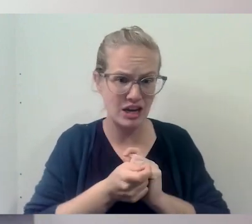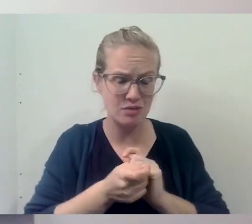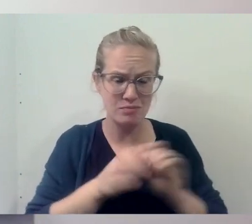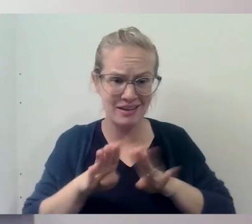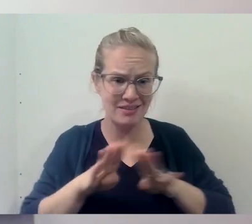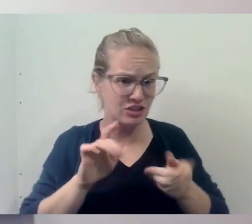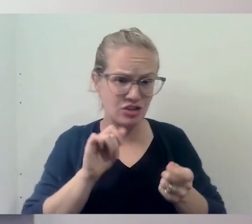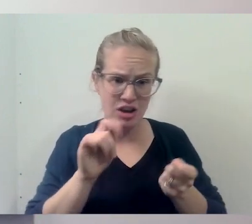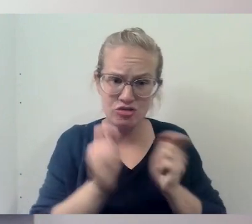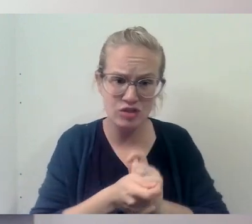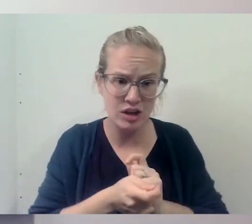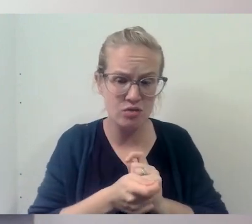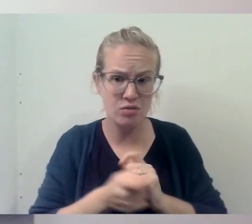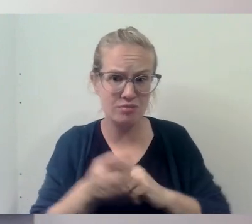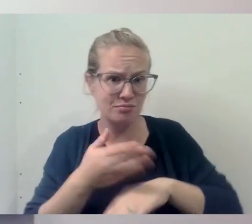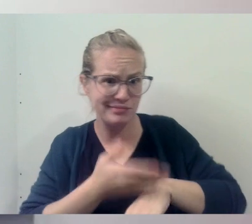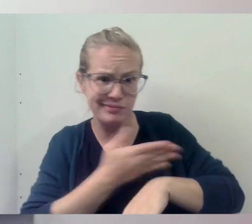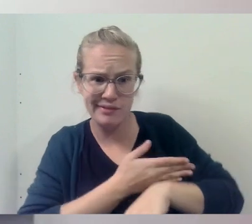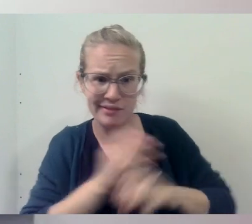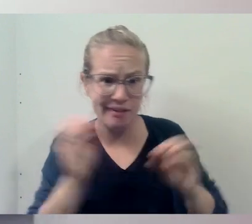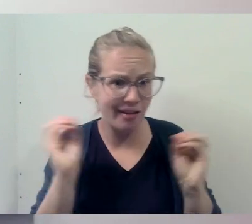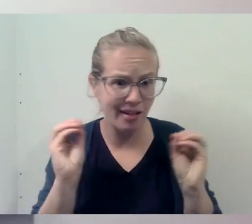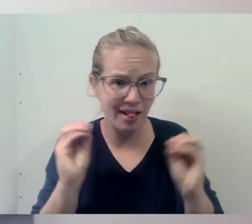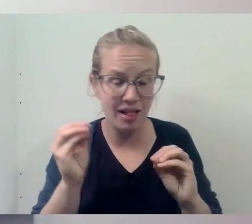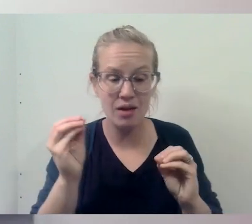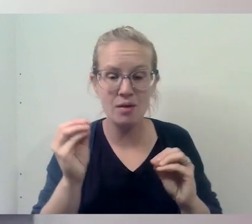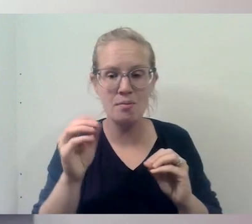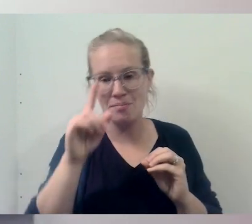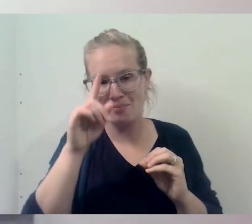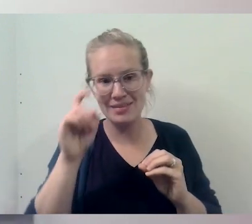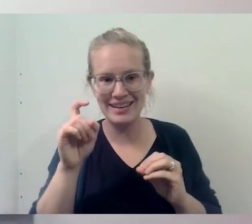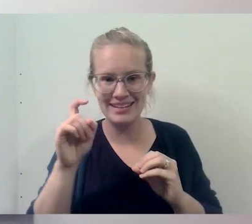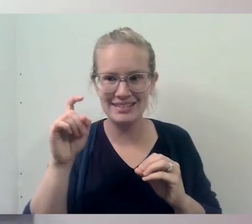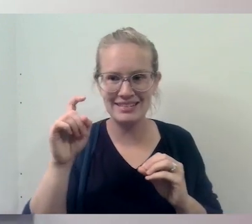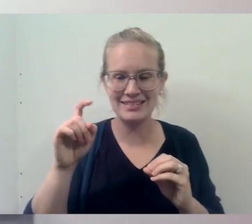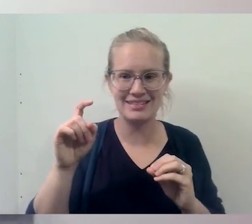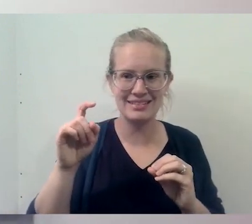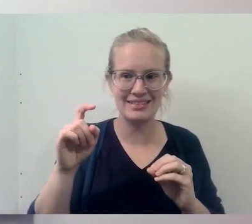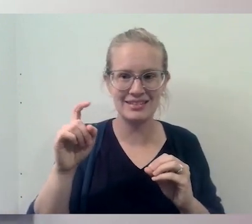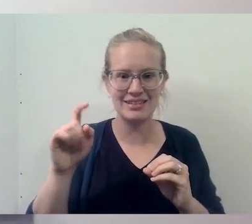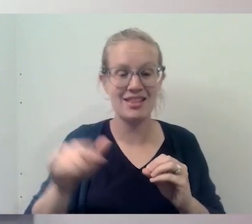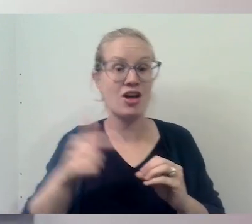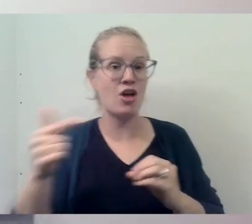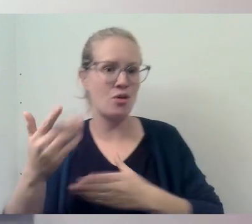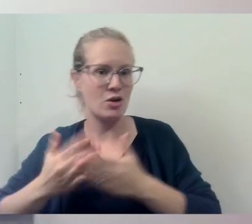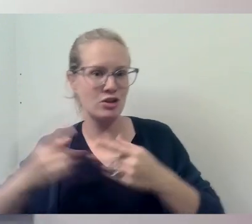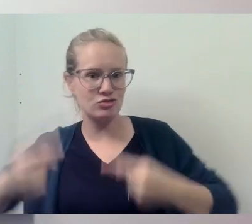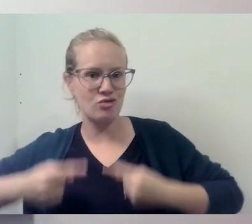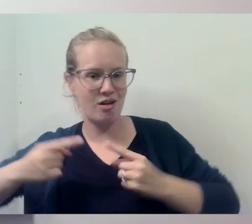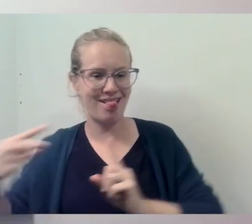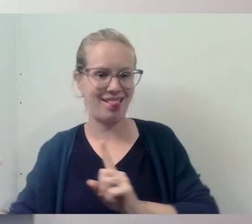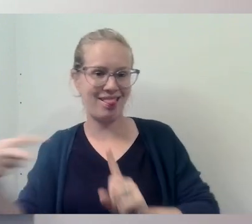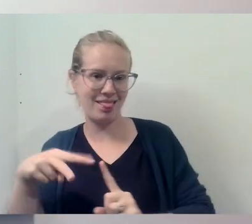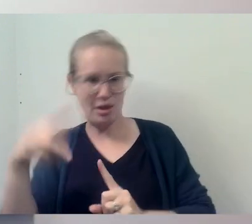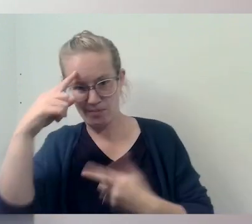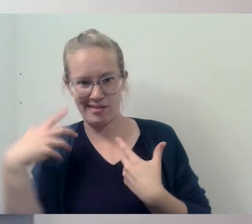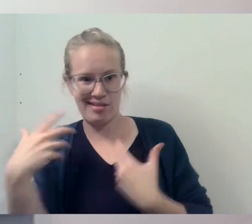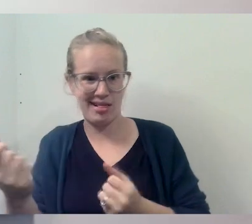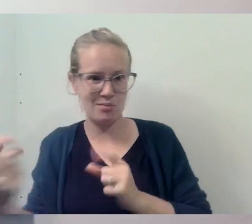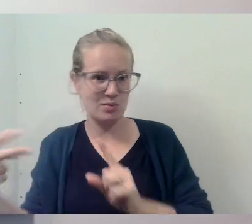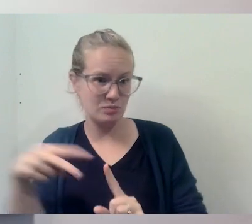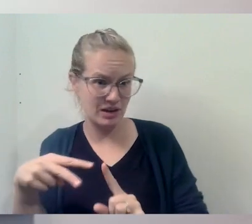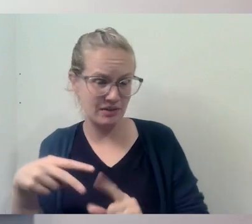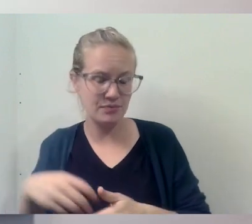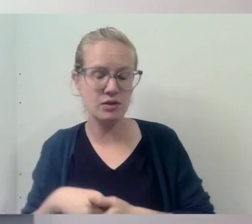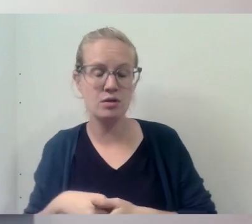behavior or improvement in their behavior due to the other aspects of the struggle they have. Um, so, but for